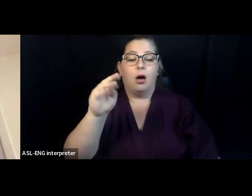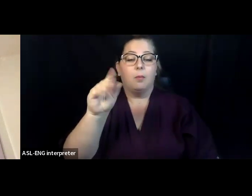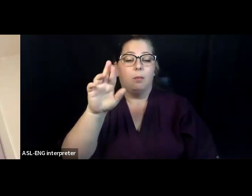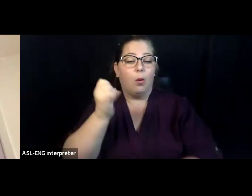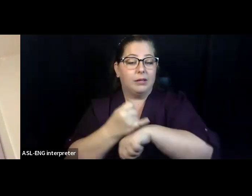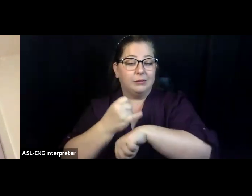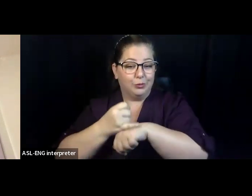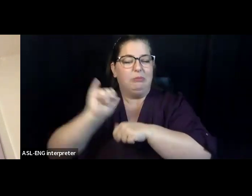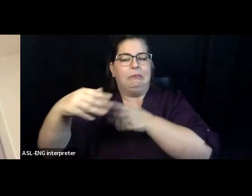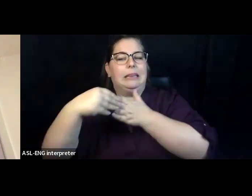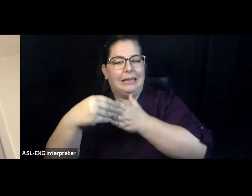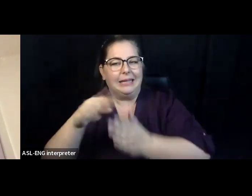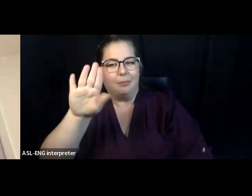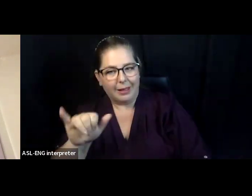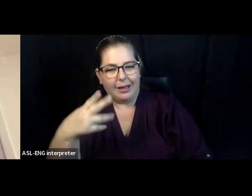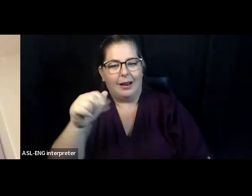Next slide, please.